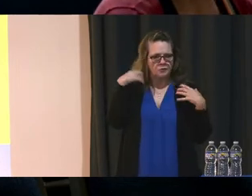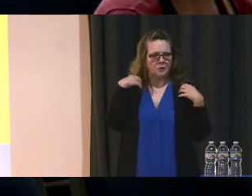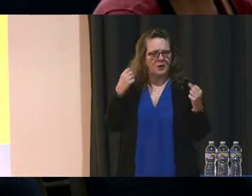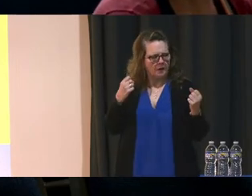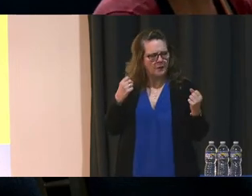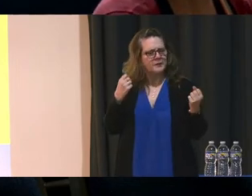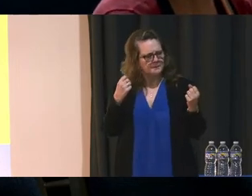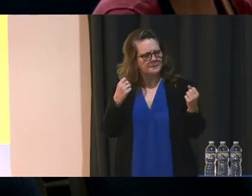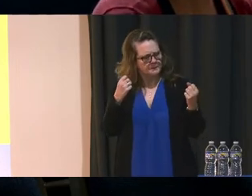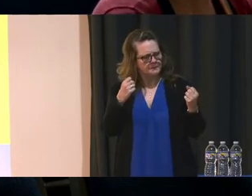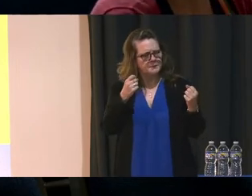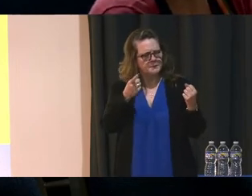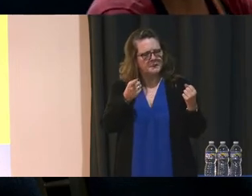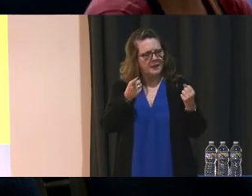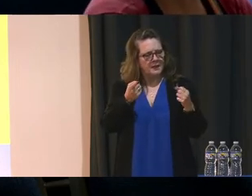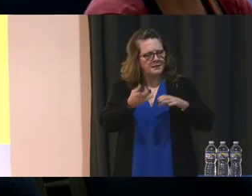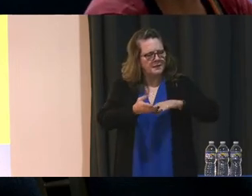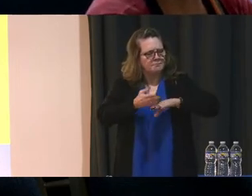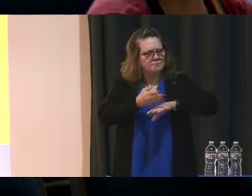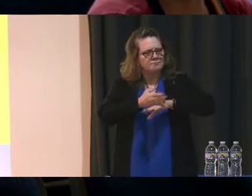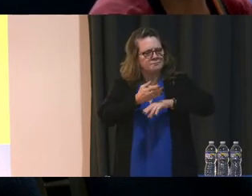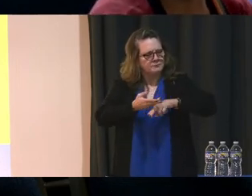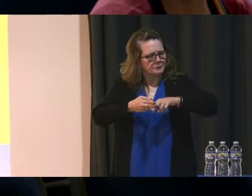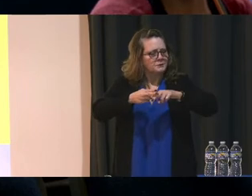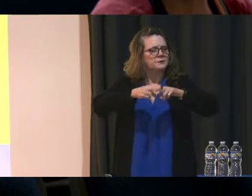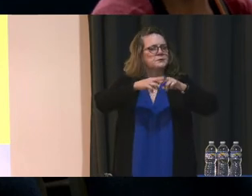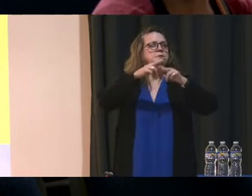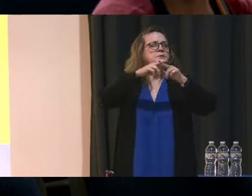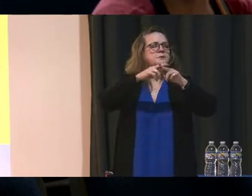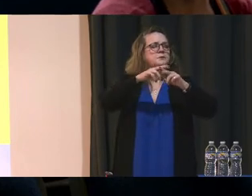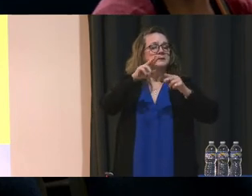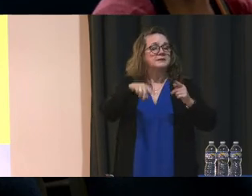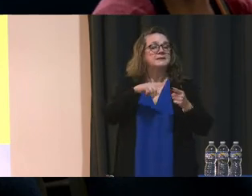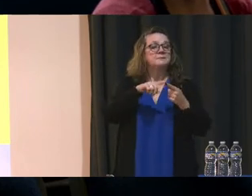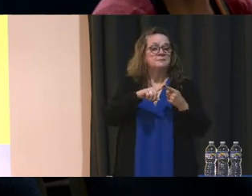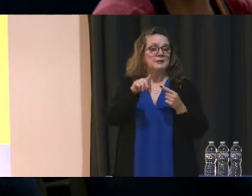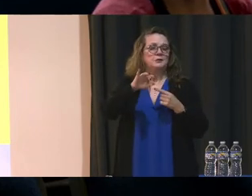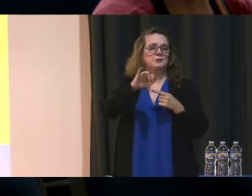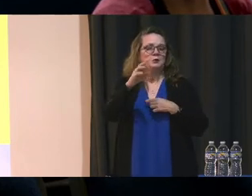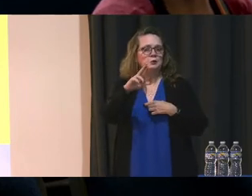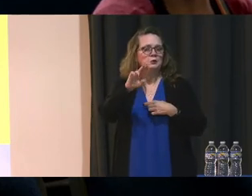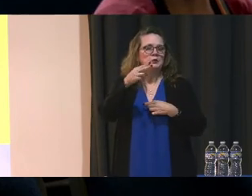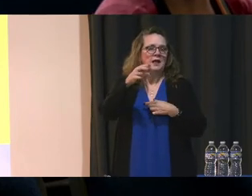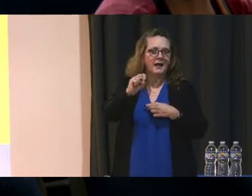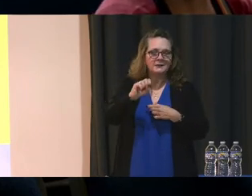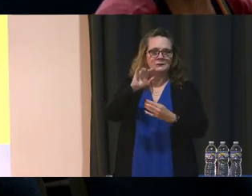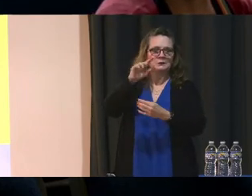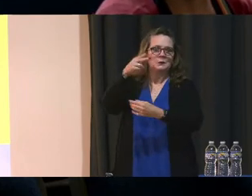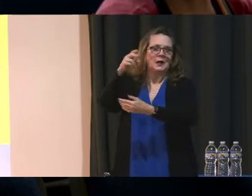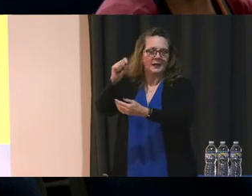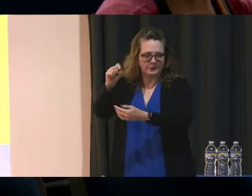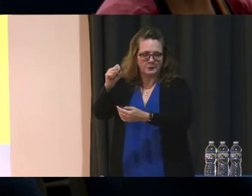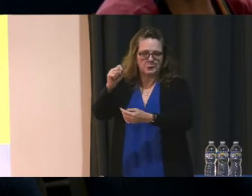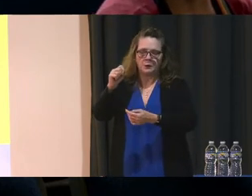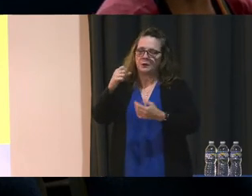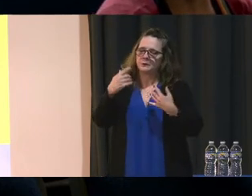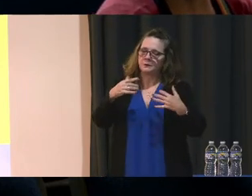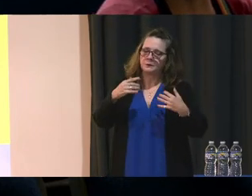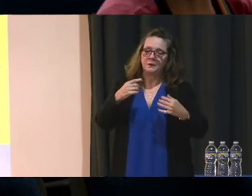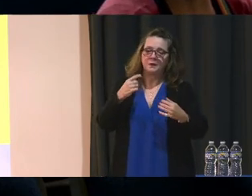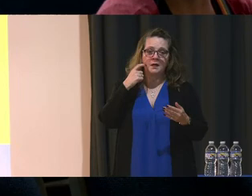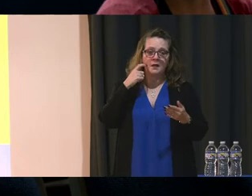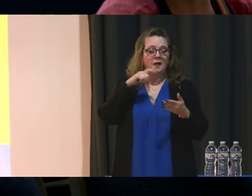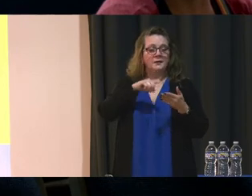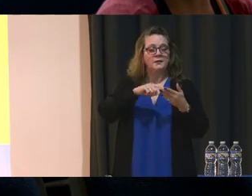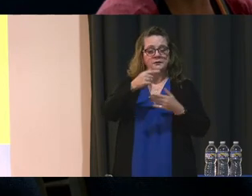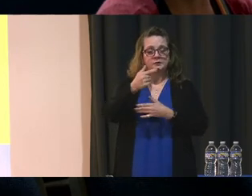And this increases as students get up, you know, towards secondary school and the stakes become higher. I've also noticed that traditional grading